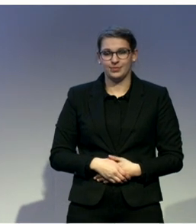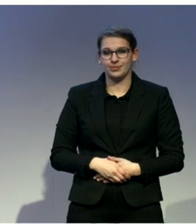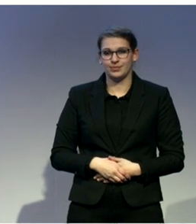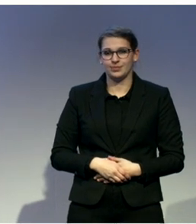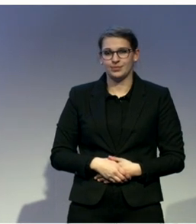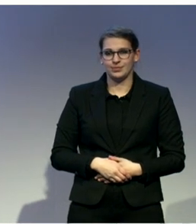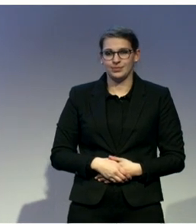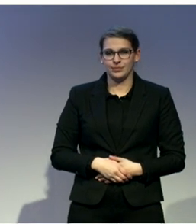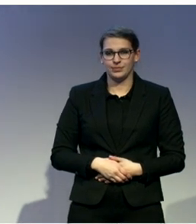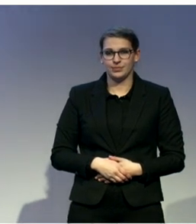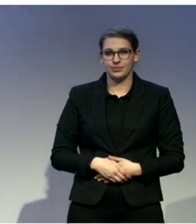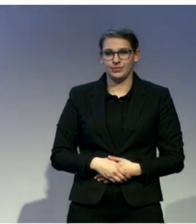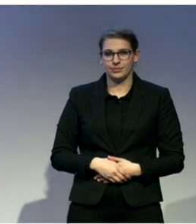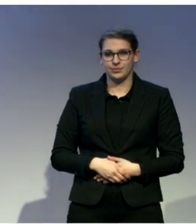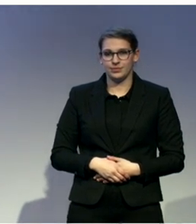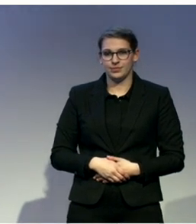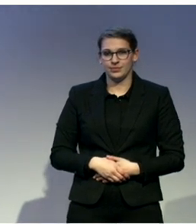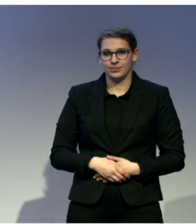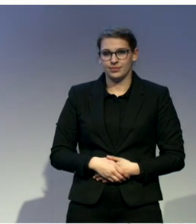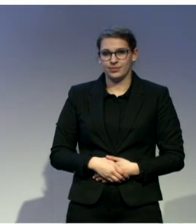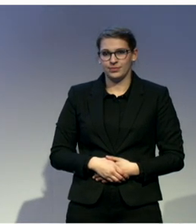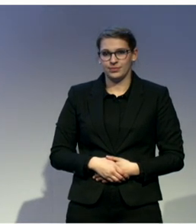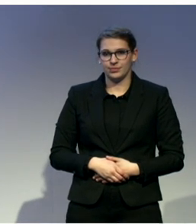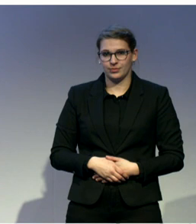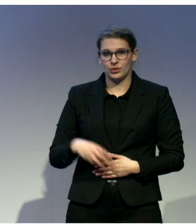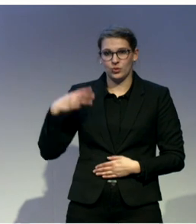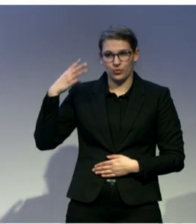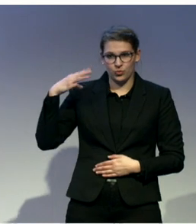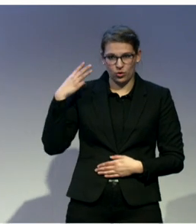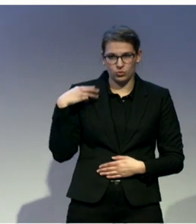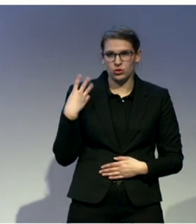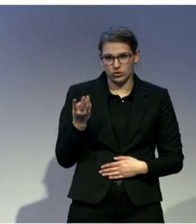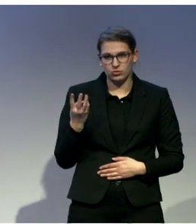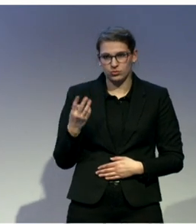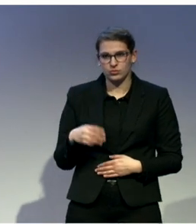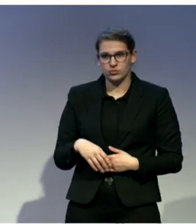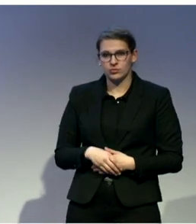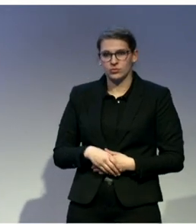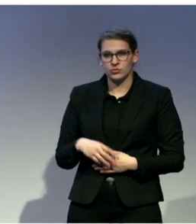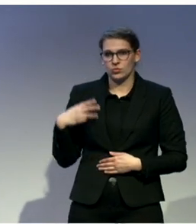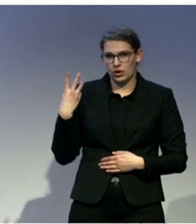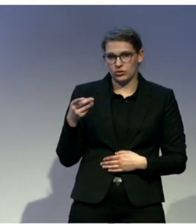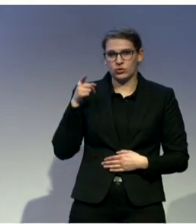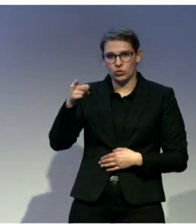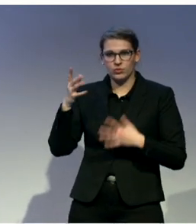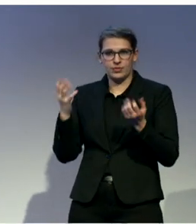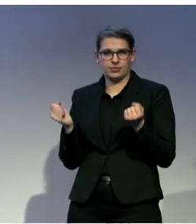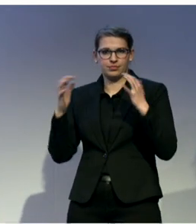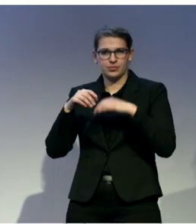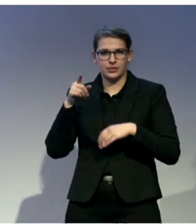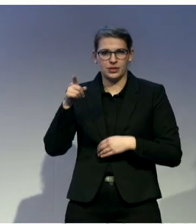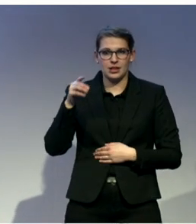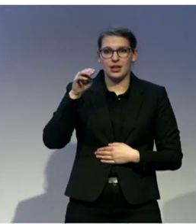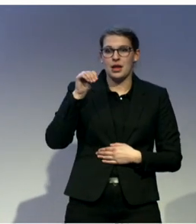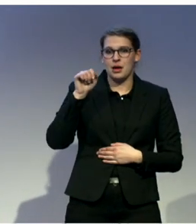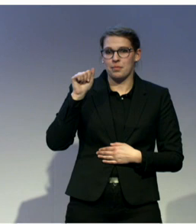Essel at the Harkin Summit in Washington, D.C. And, of course, like I do with all great people I meet, we invited Martin Essel to